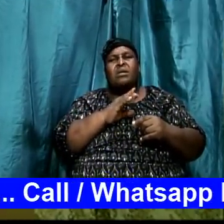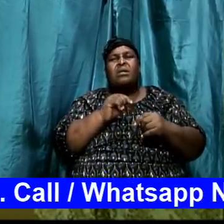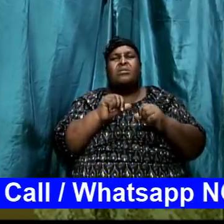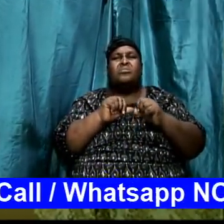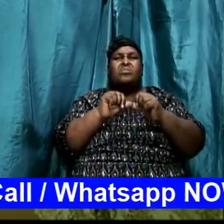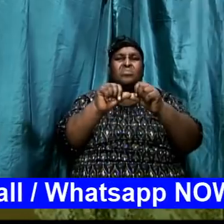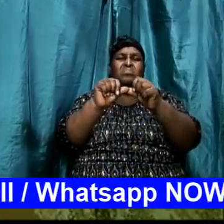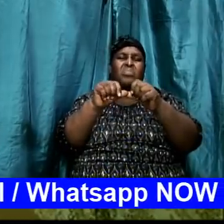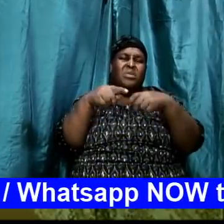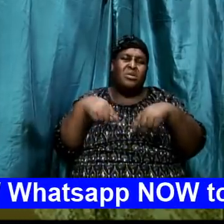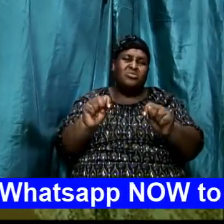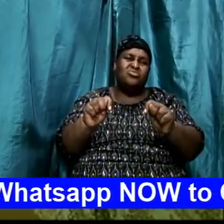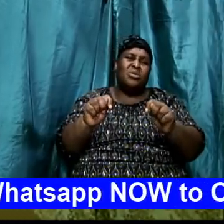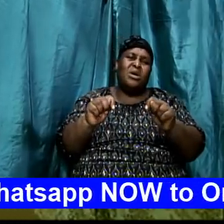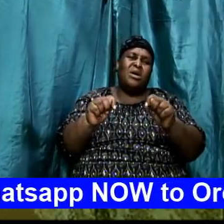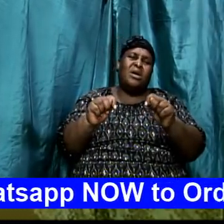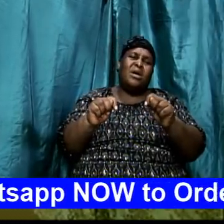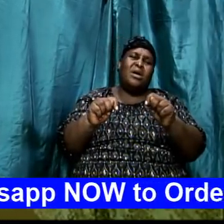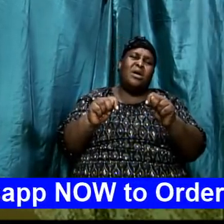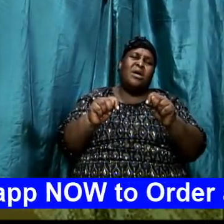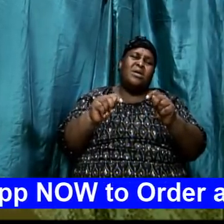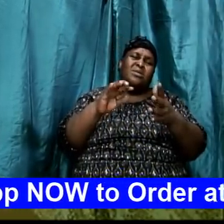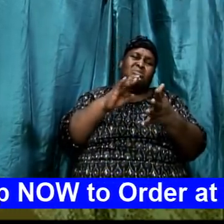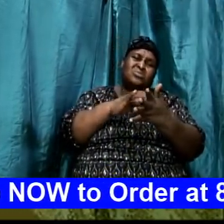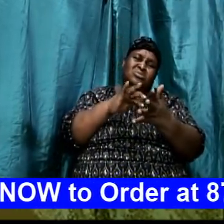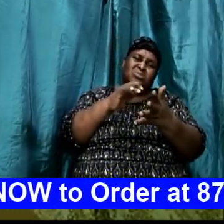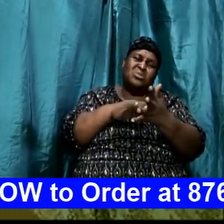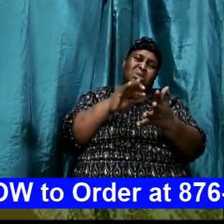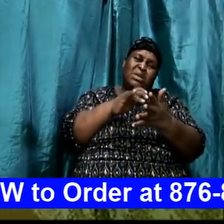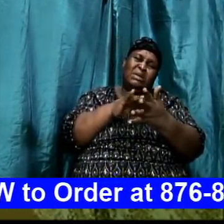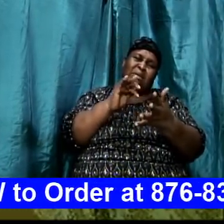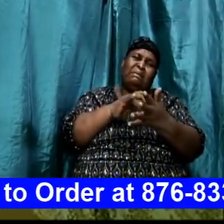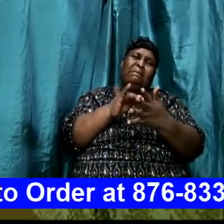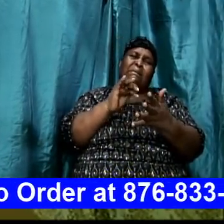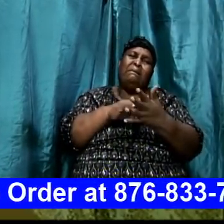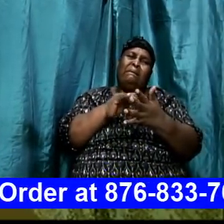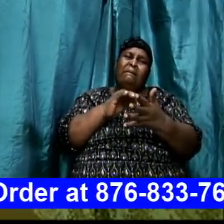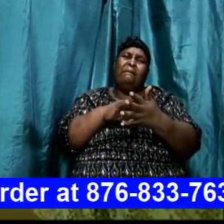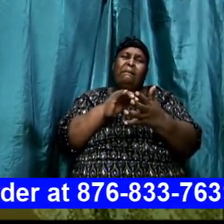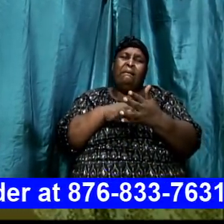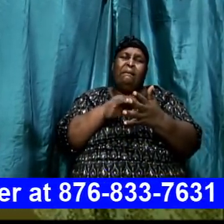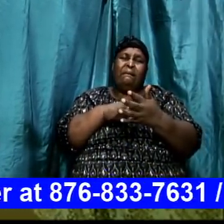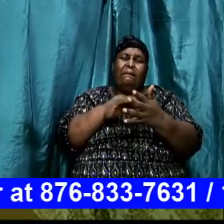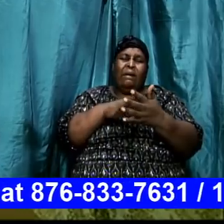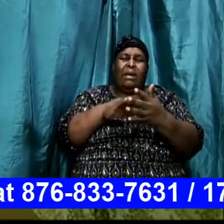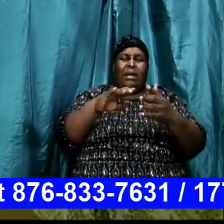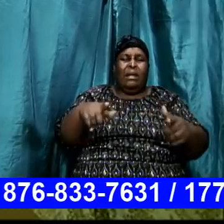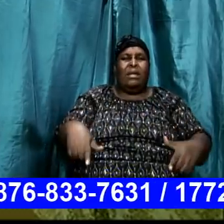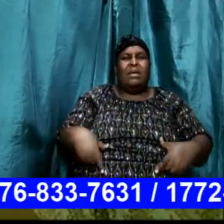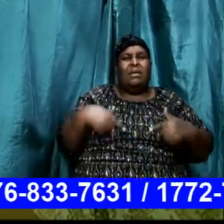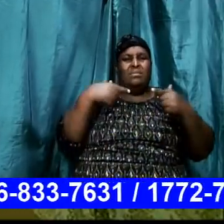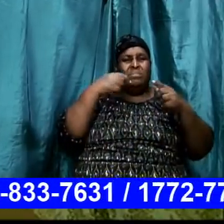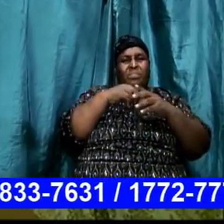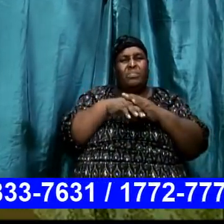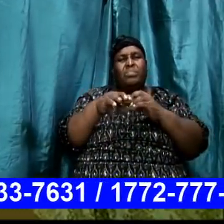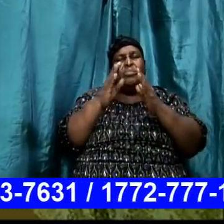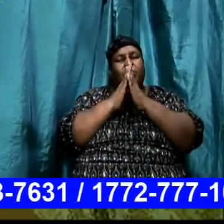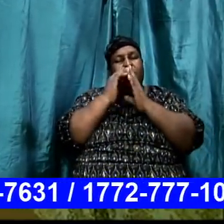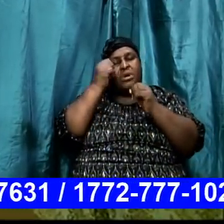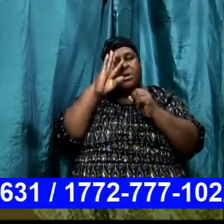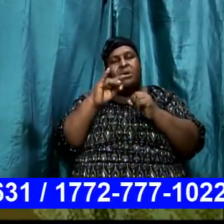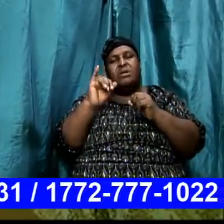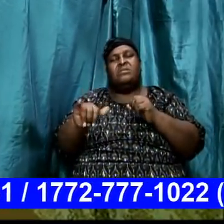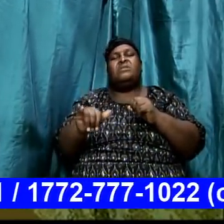that you will try to apply them in your reading. I pray God that we will continue to grow and live and